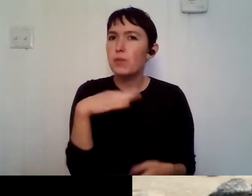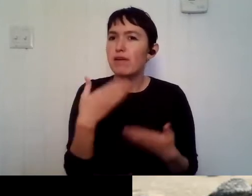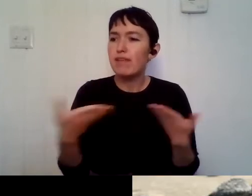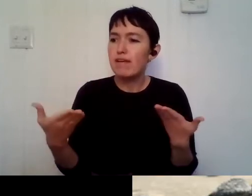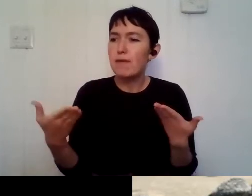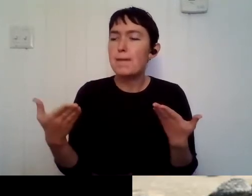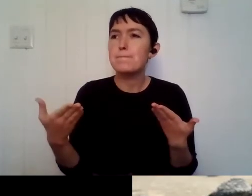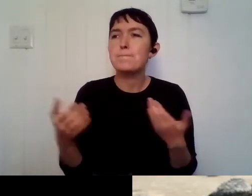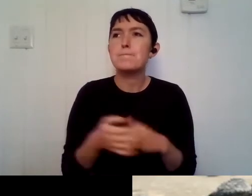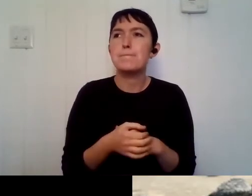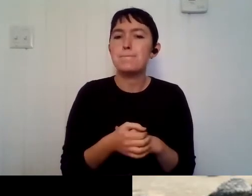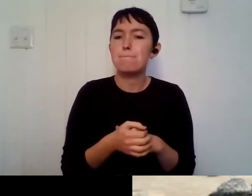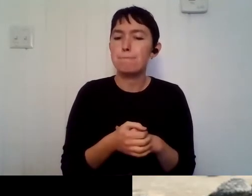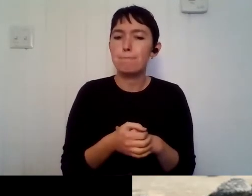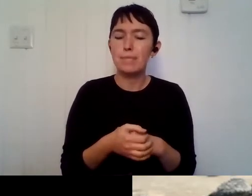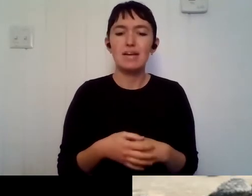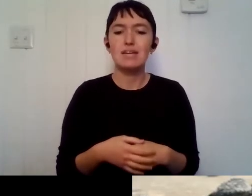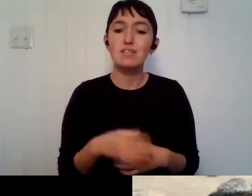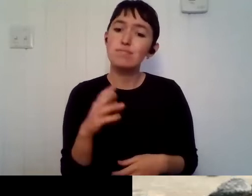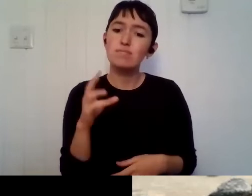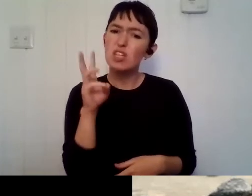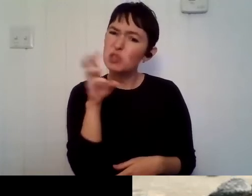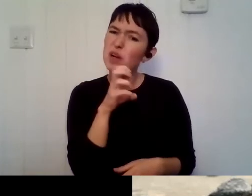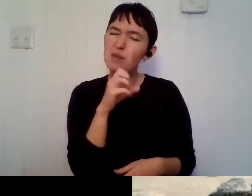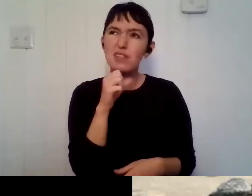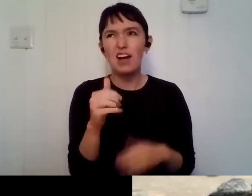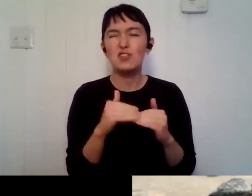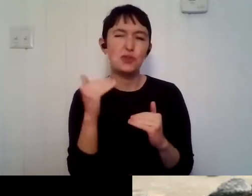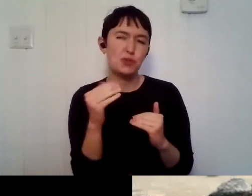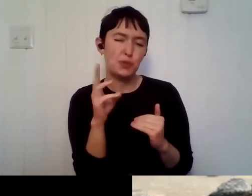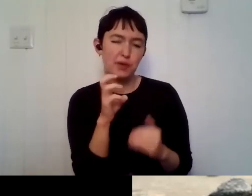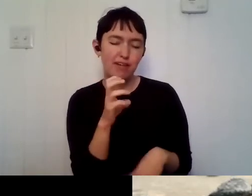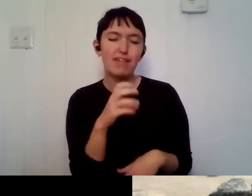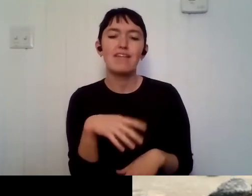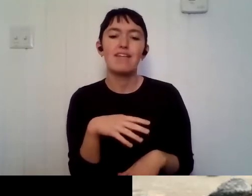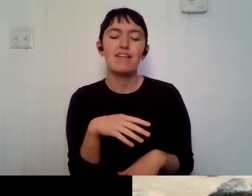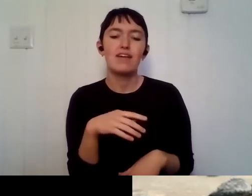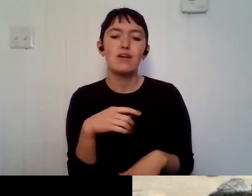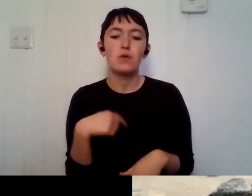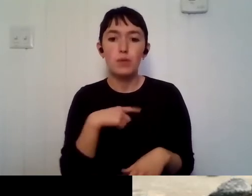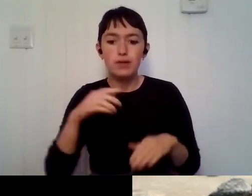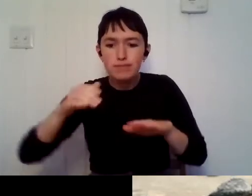was weird, but it's not really too weird, but we was digging up and we pulled up like car